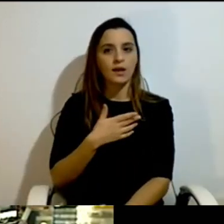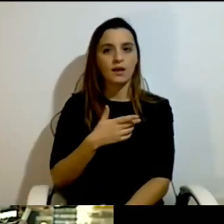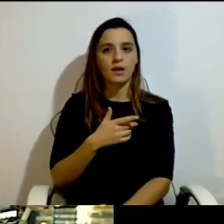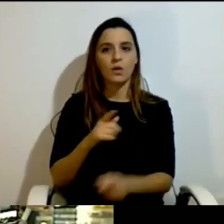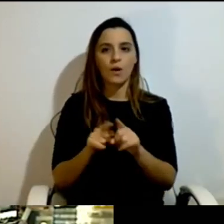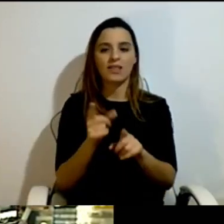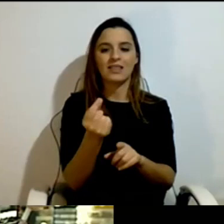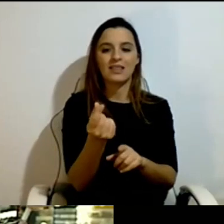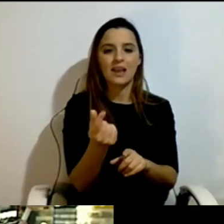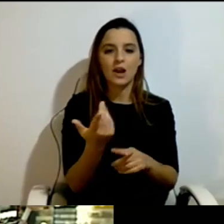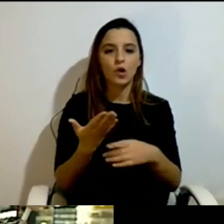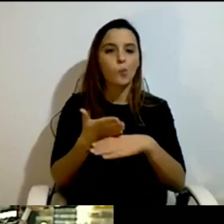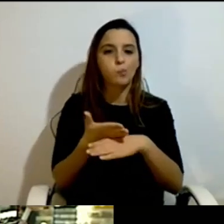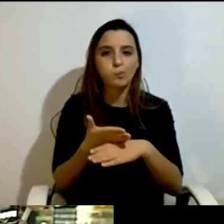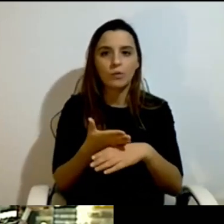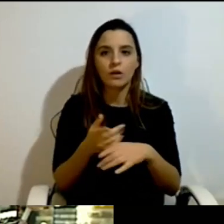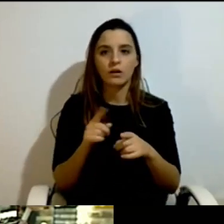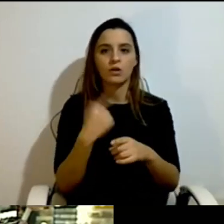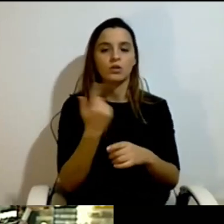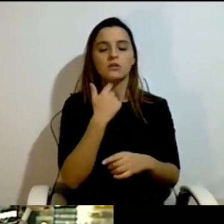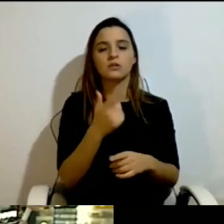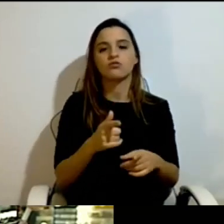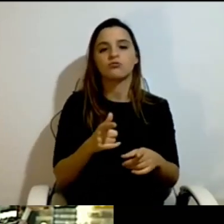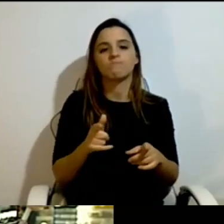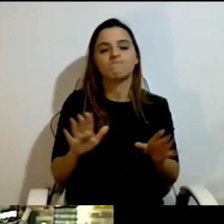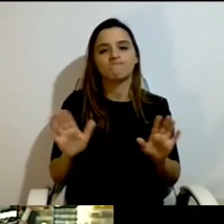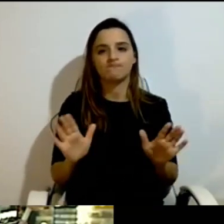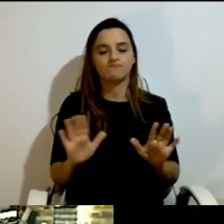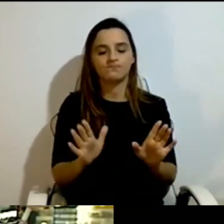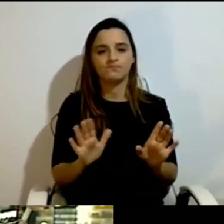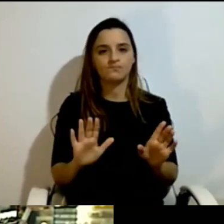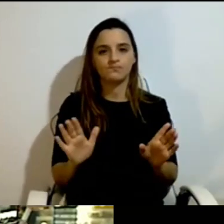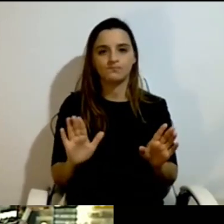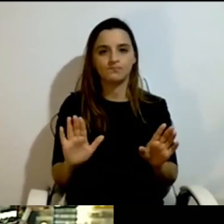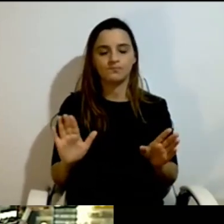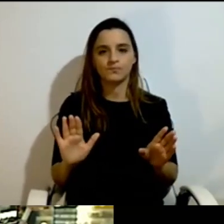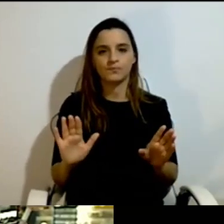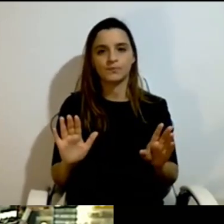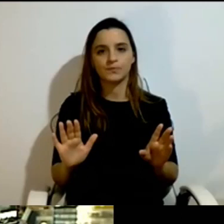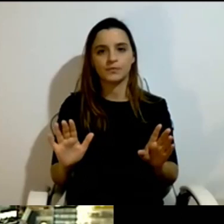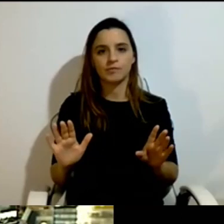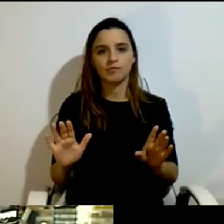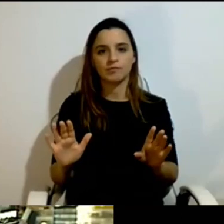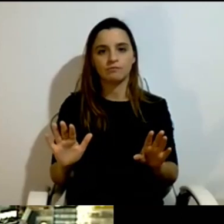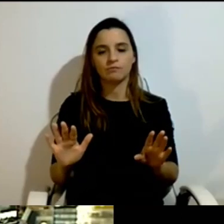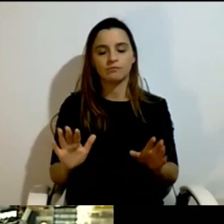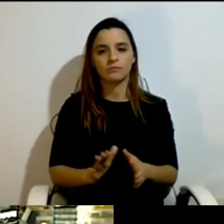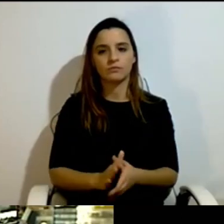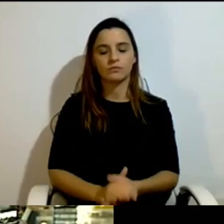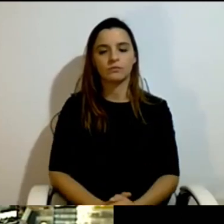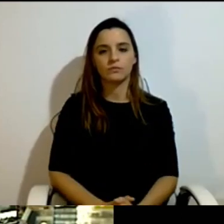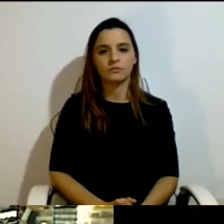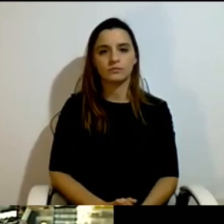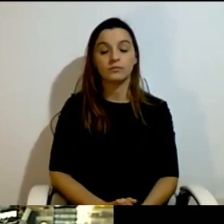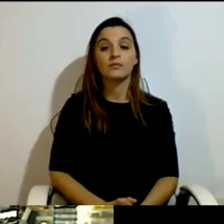model that excludes these people. If we have this, we want it for everyone. And we were very,